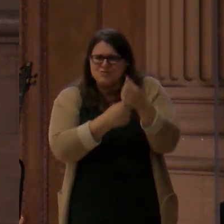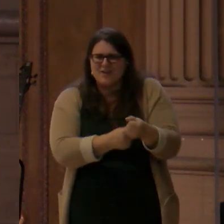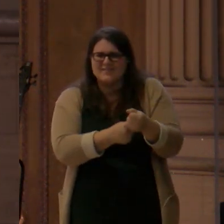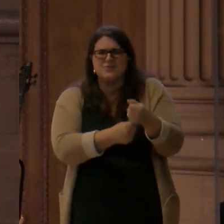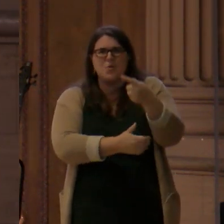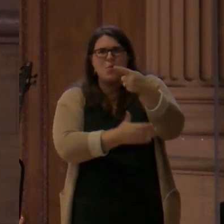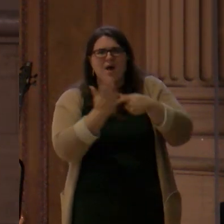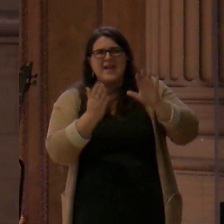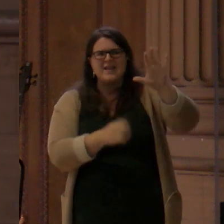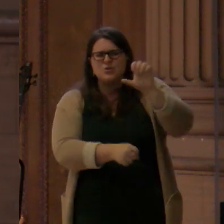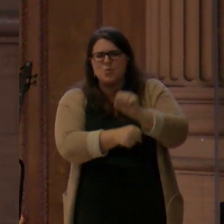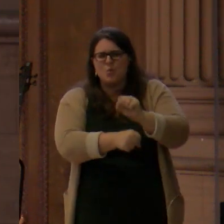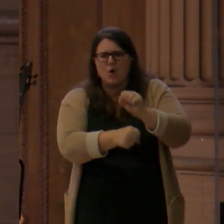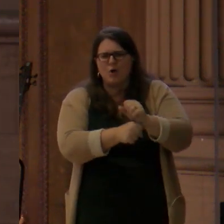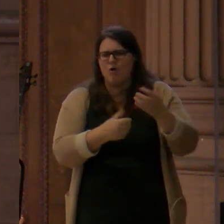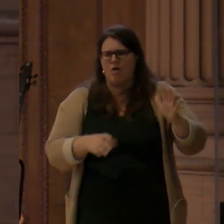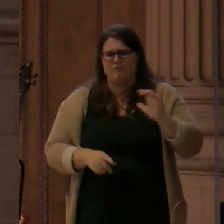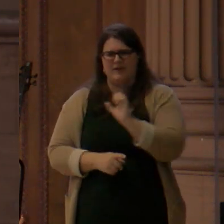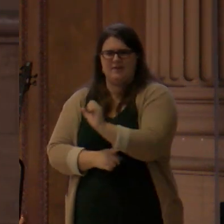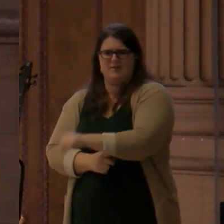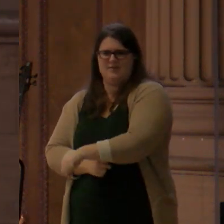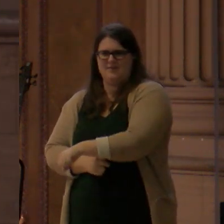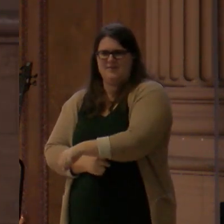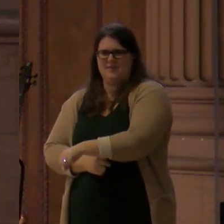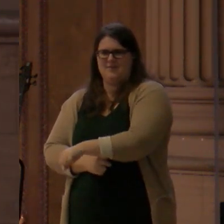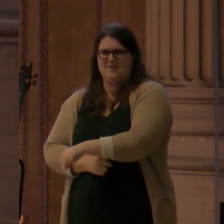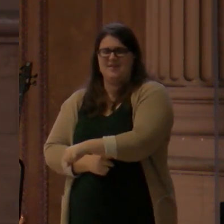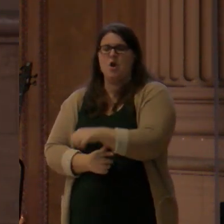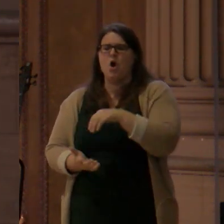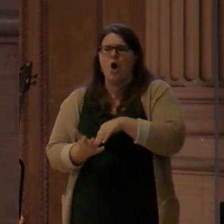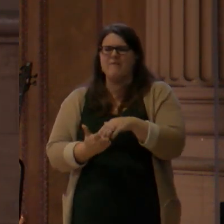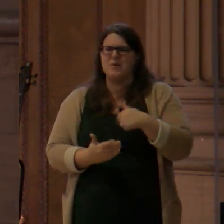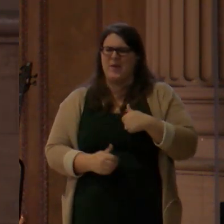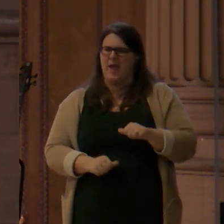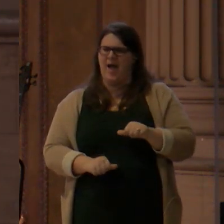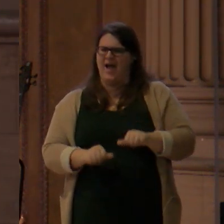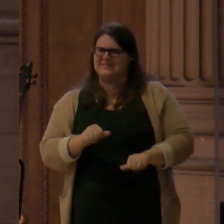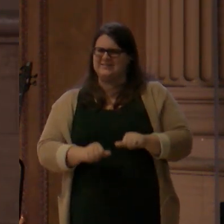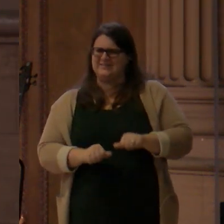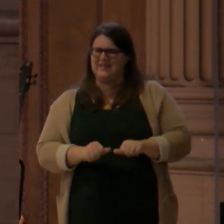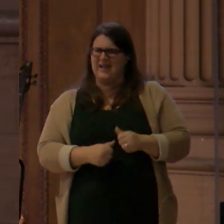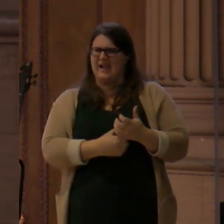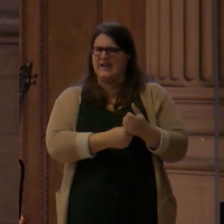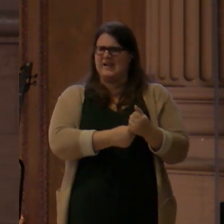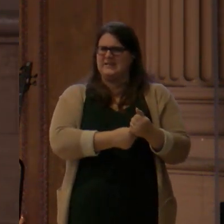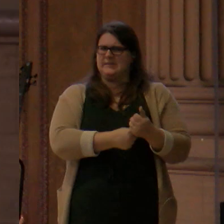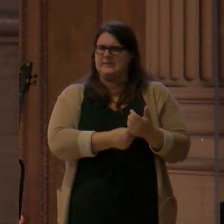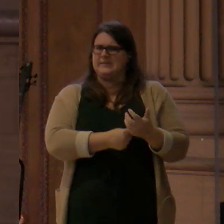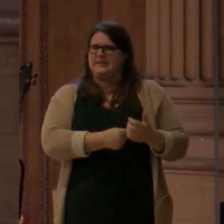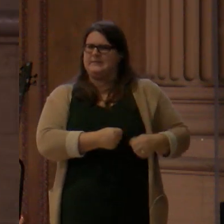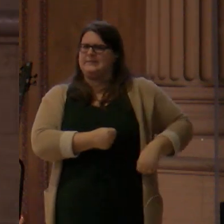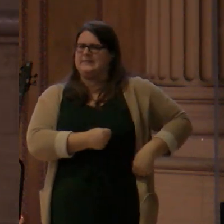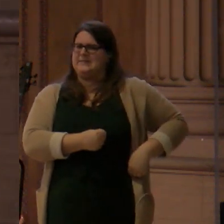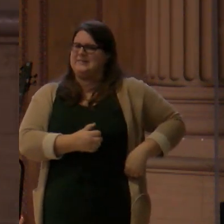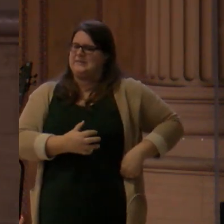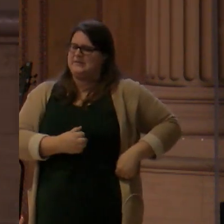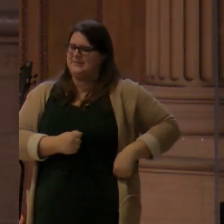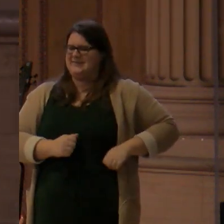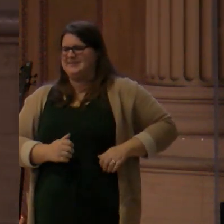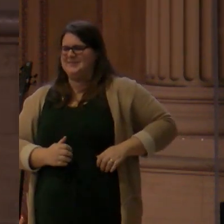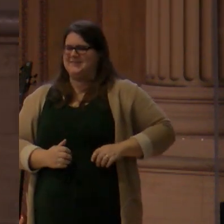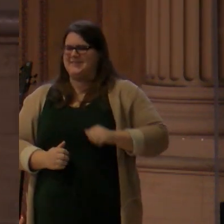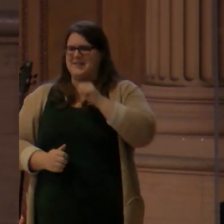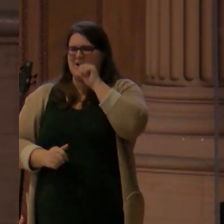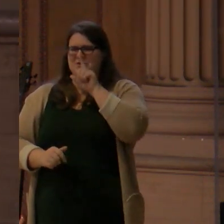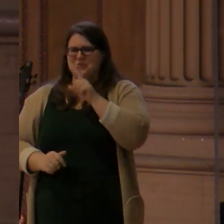arms this side of the battle and promises never to lose us, never to turn away, never to forsake us, but will bring us for all eternity